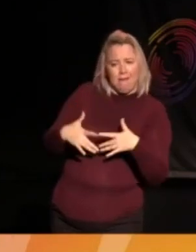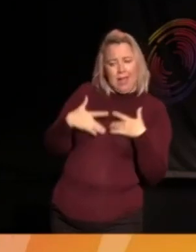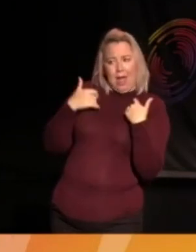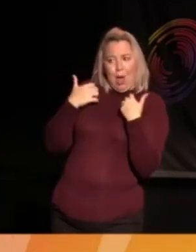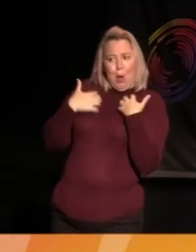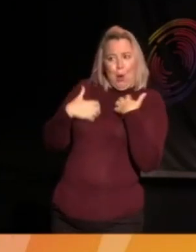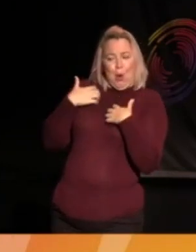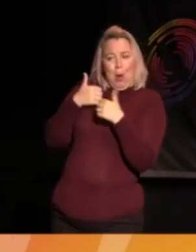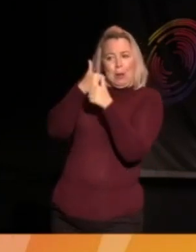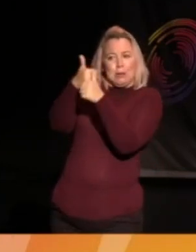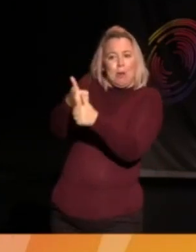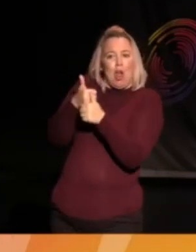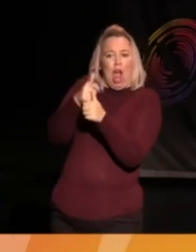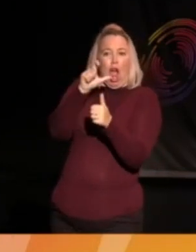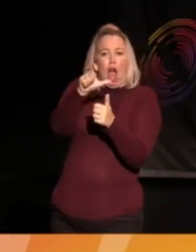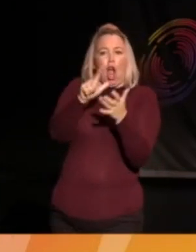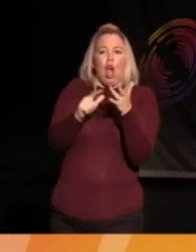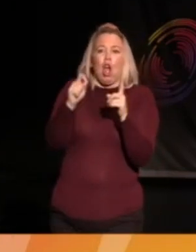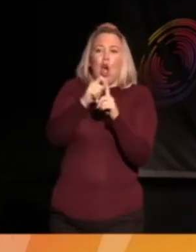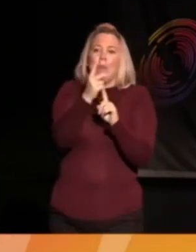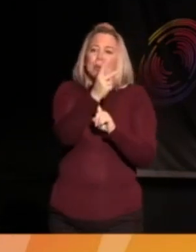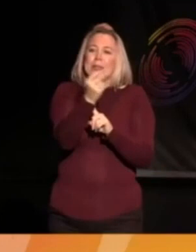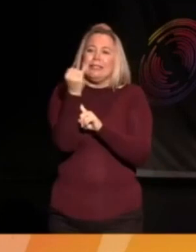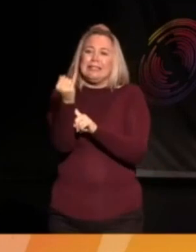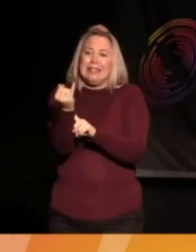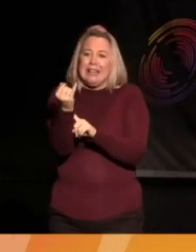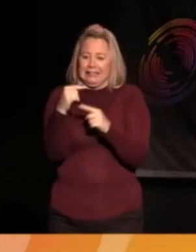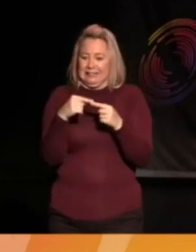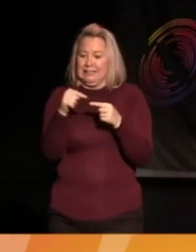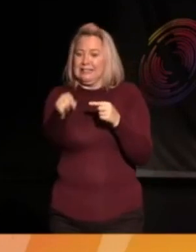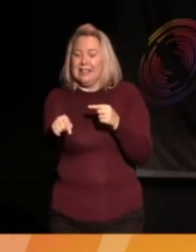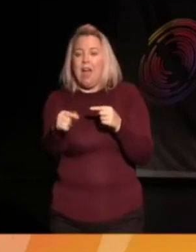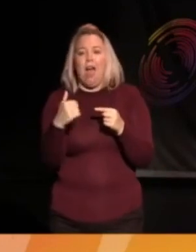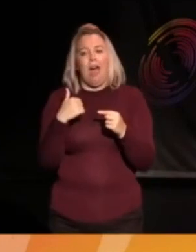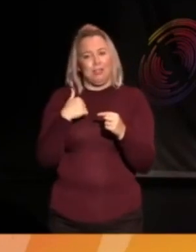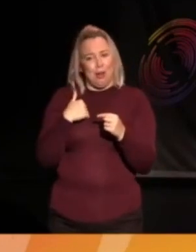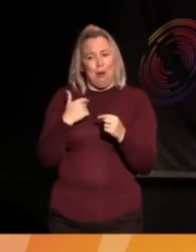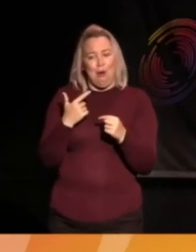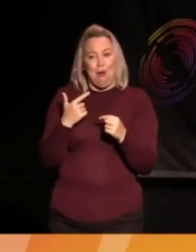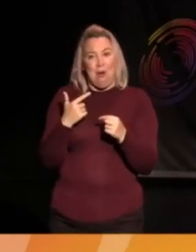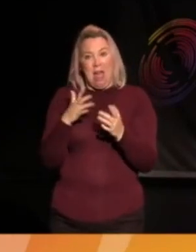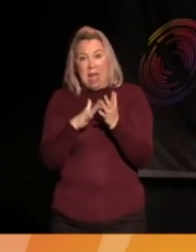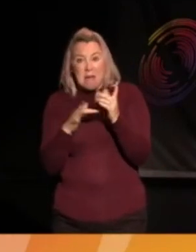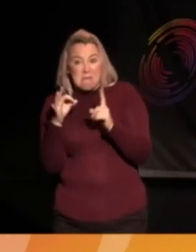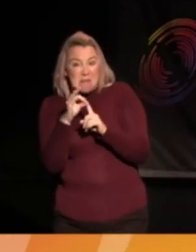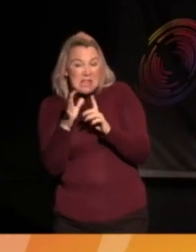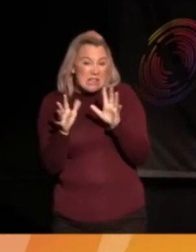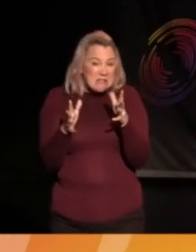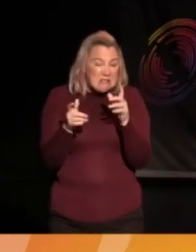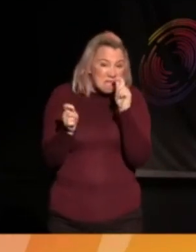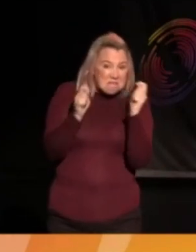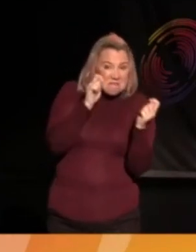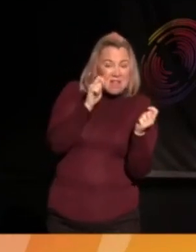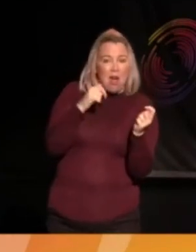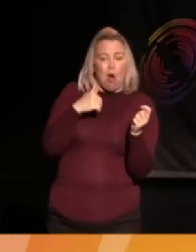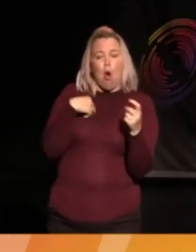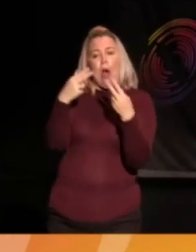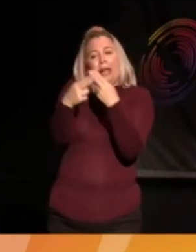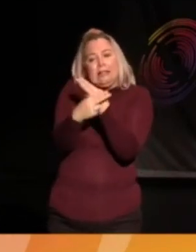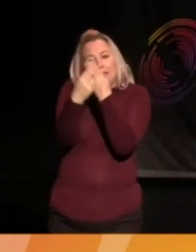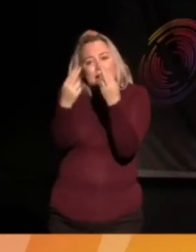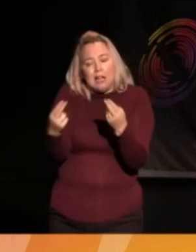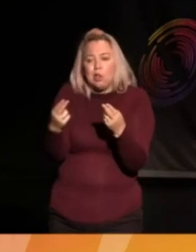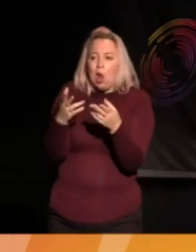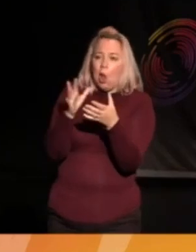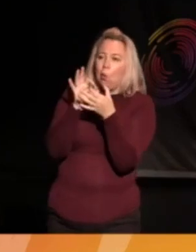getting people like that to COP26. And so if that is a mechanism of becoming an MP or becoming maybe on an international level